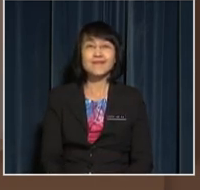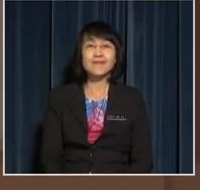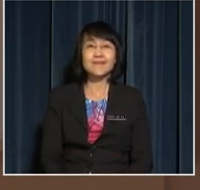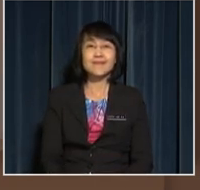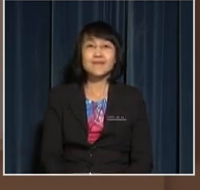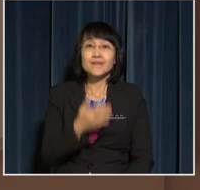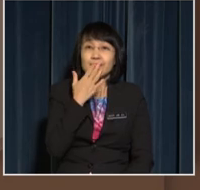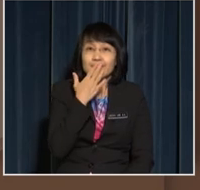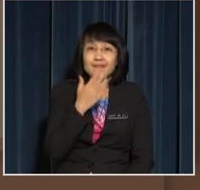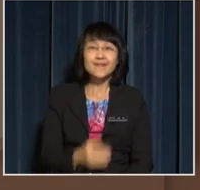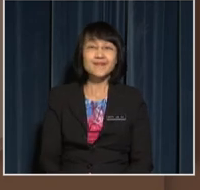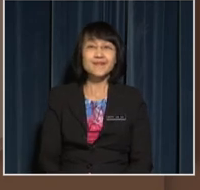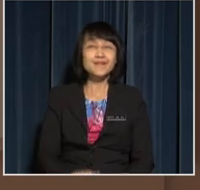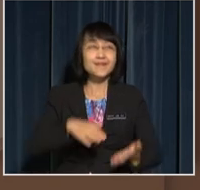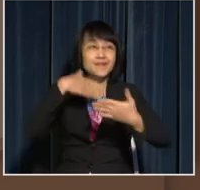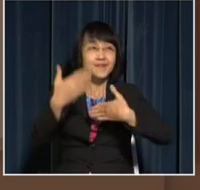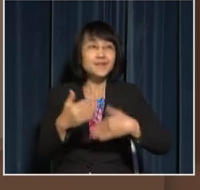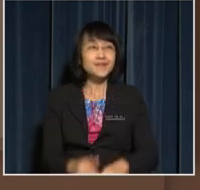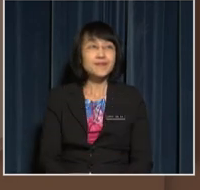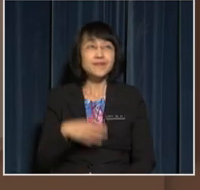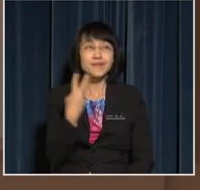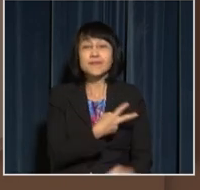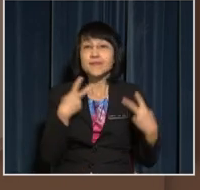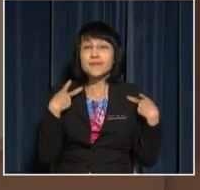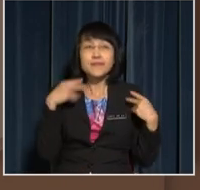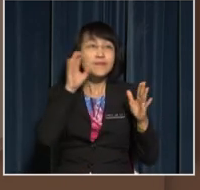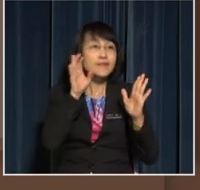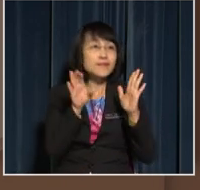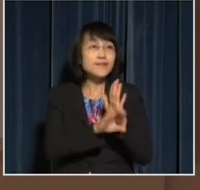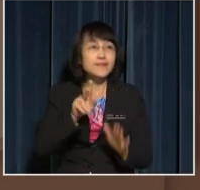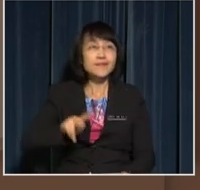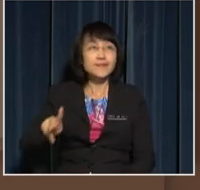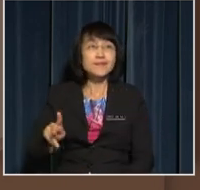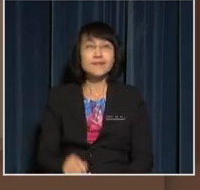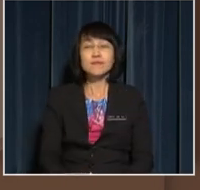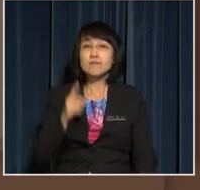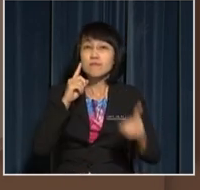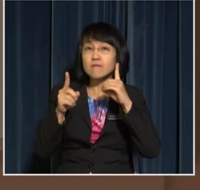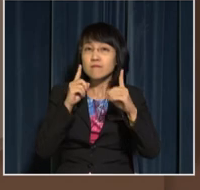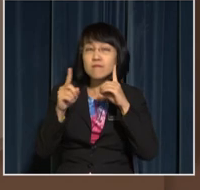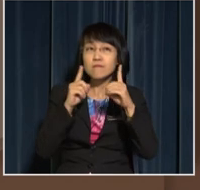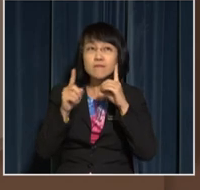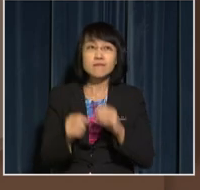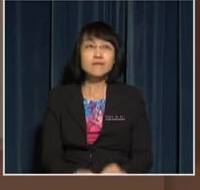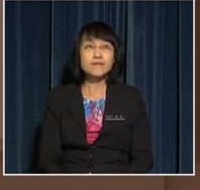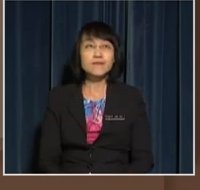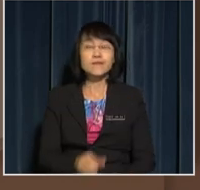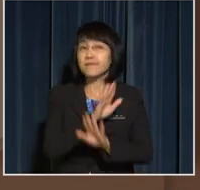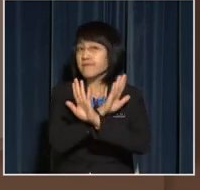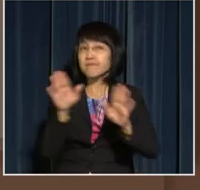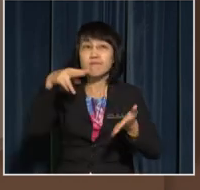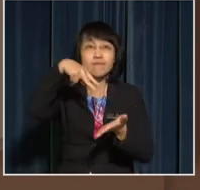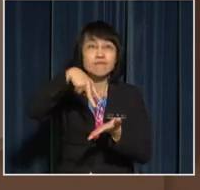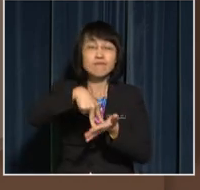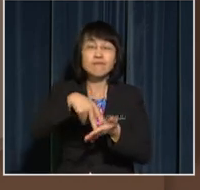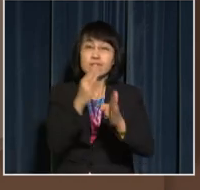Oops! Next, we have a picture of pupils talking to each other and not